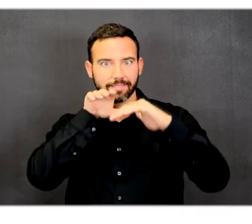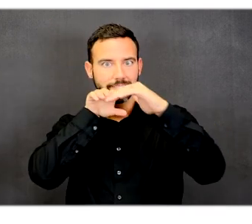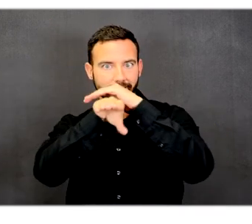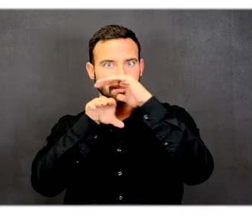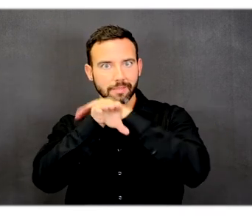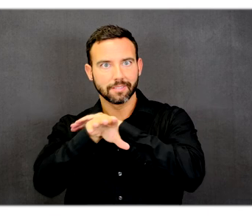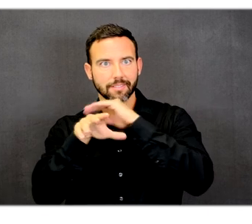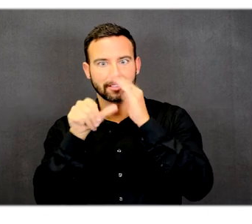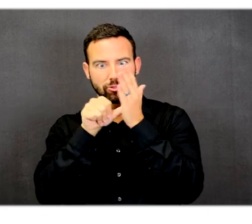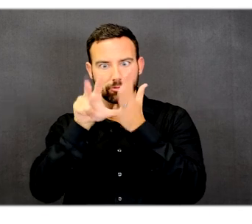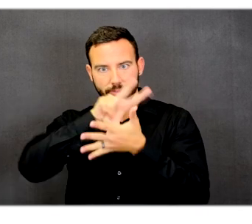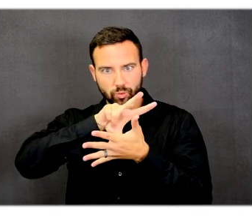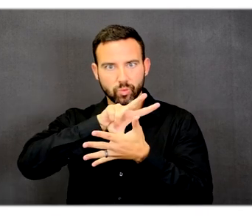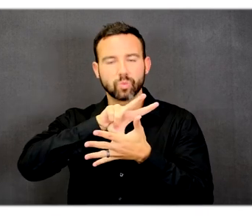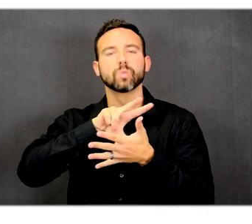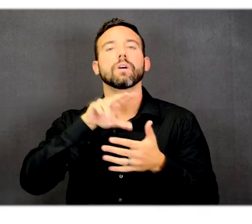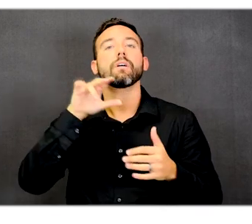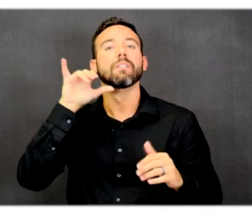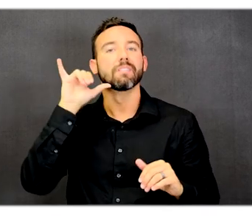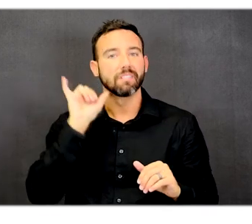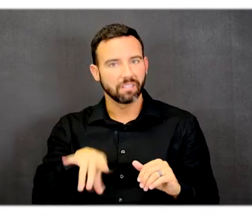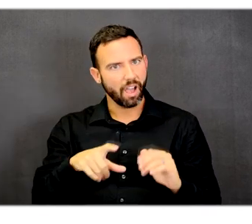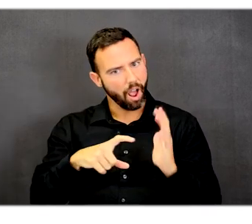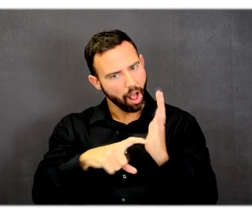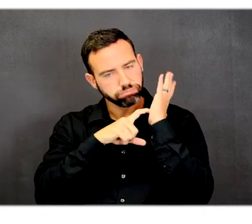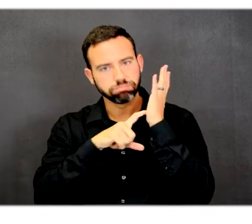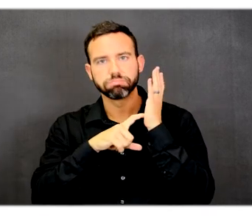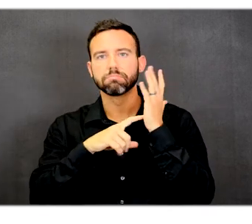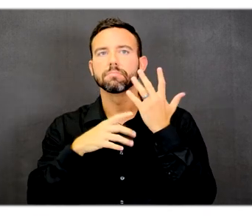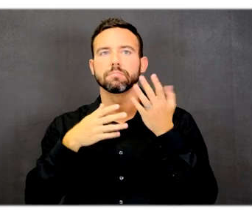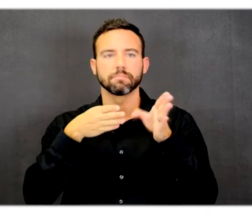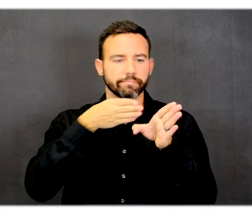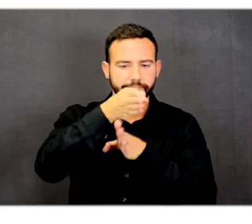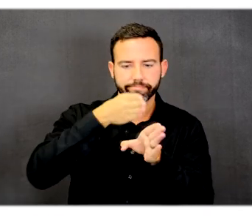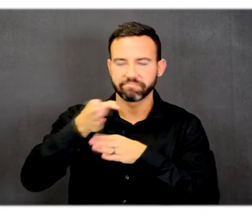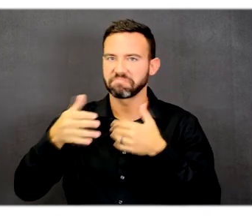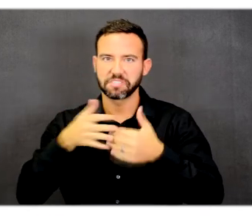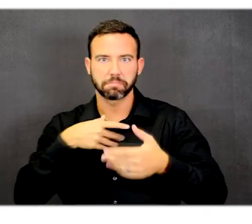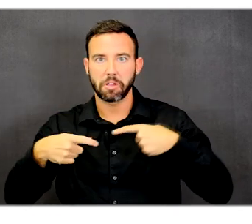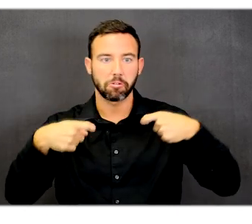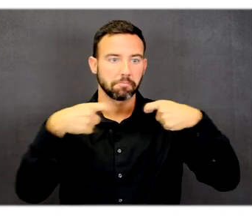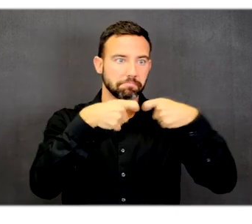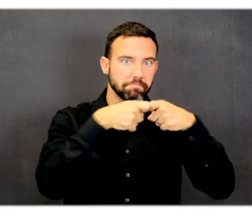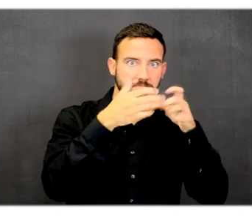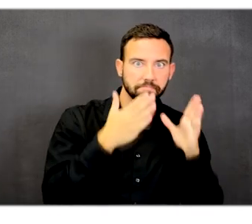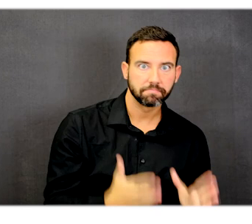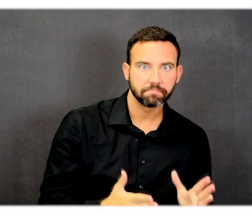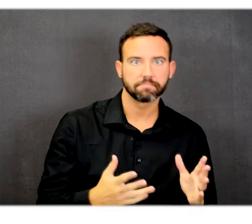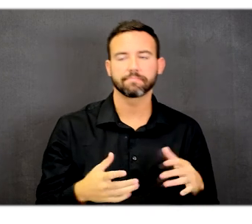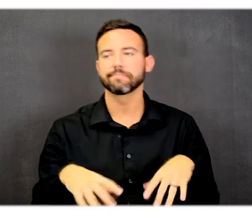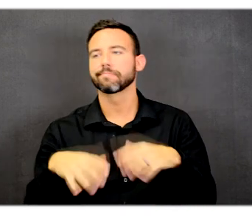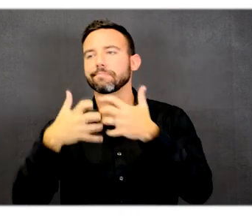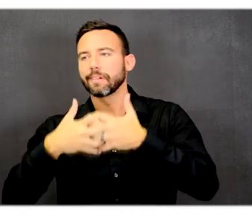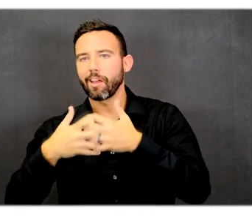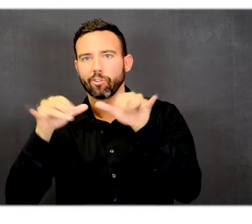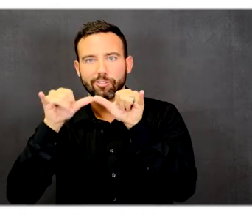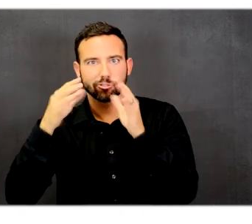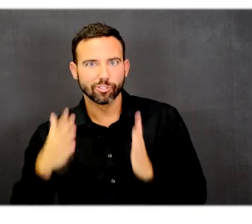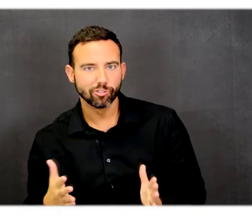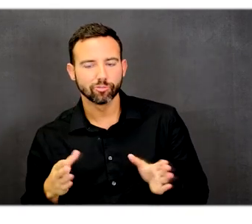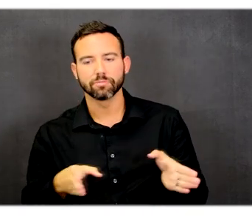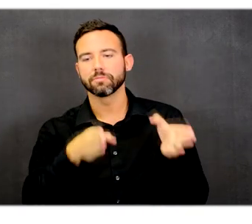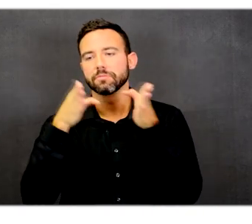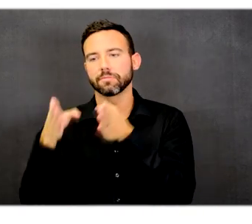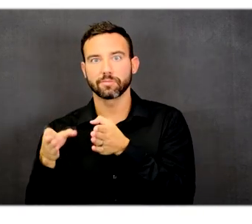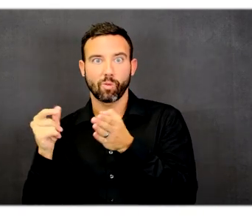Review is required of all professionals, whether an electrical engineer, mechanical engineer, or in this